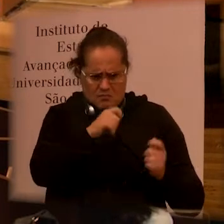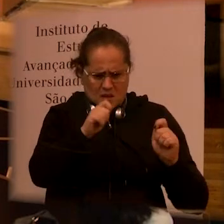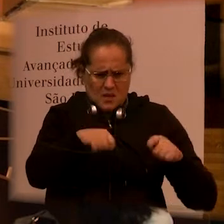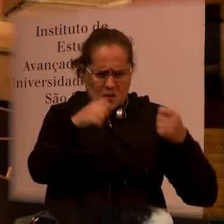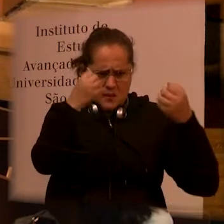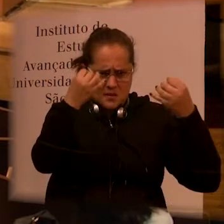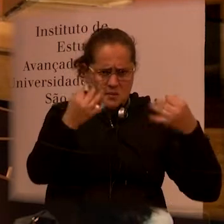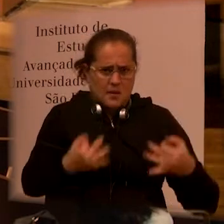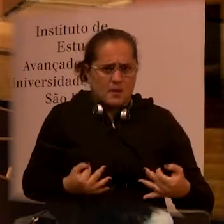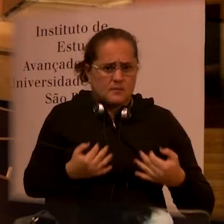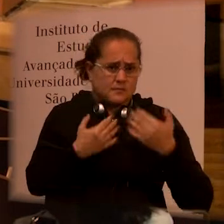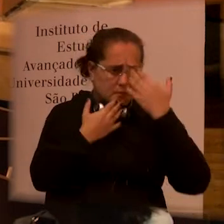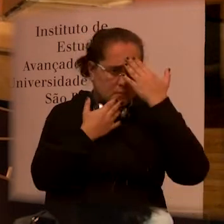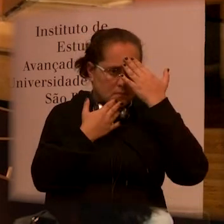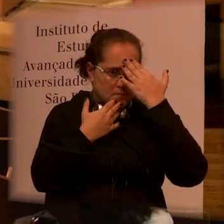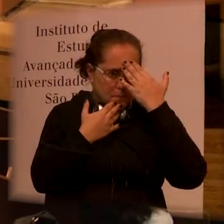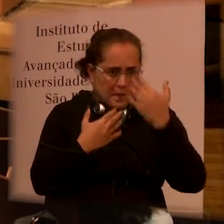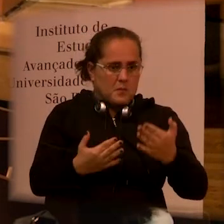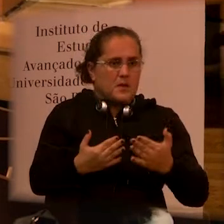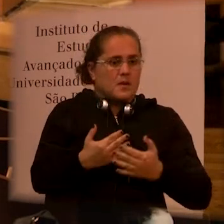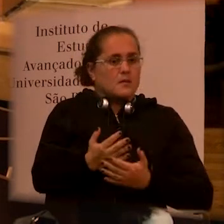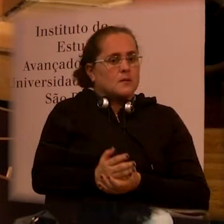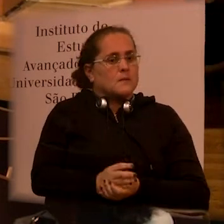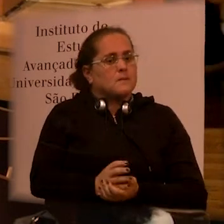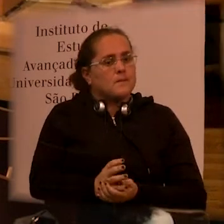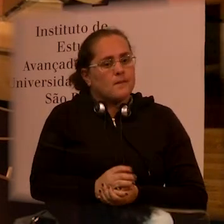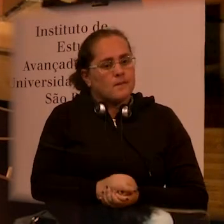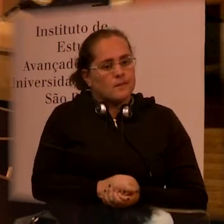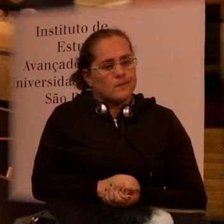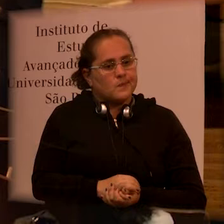disabilities? So that's my question, thank you.